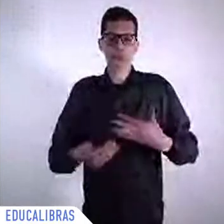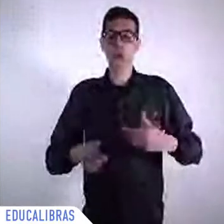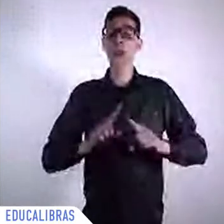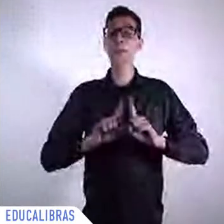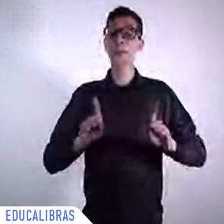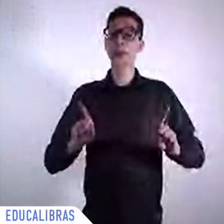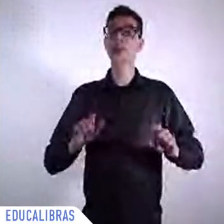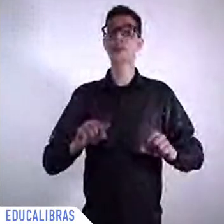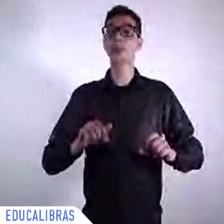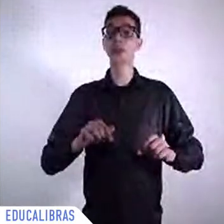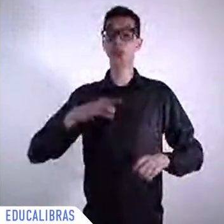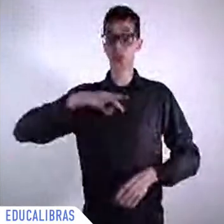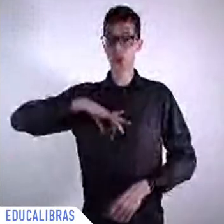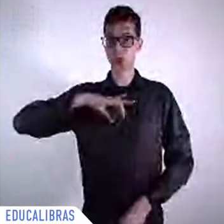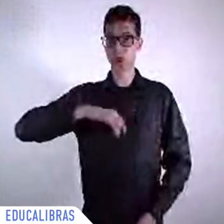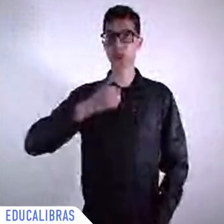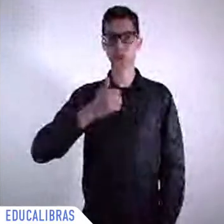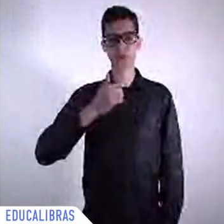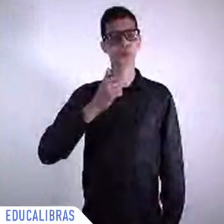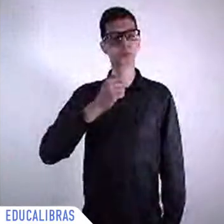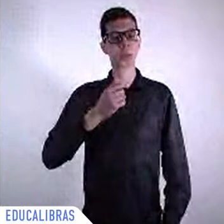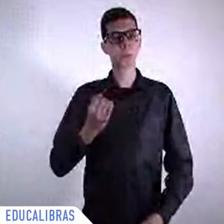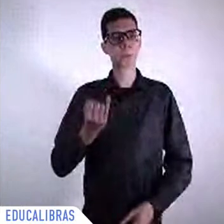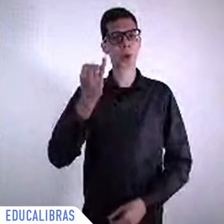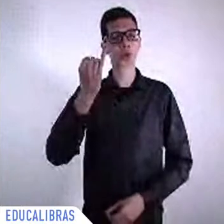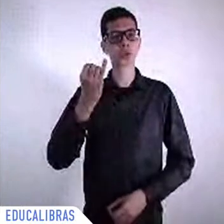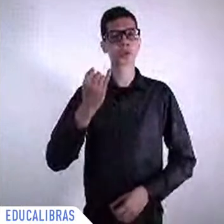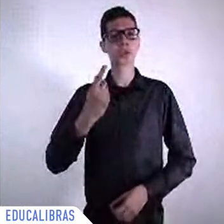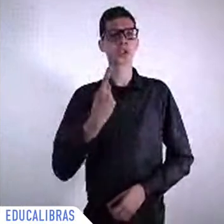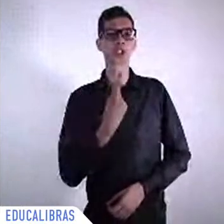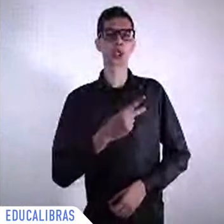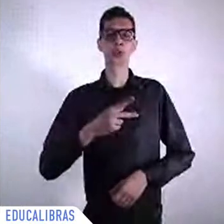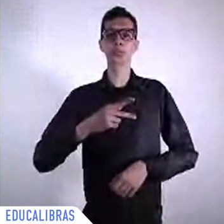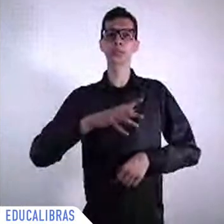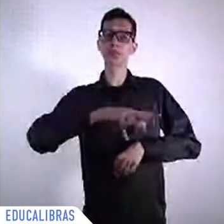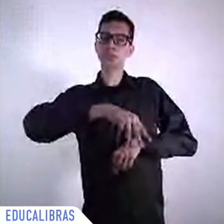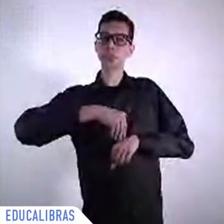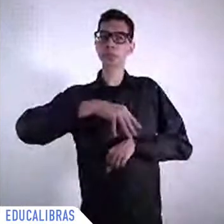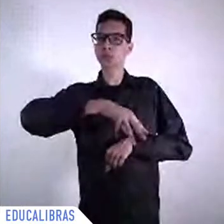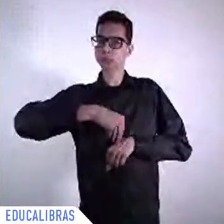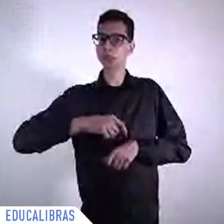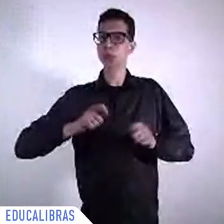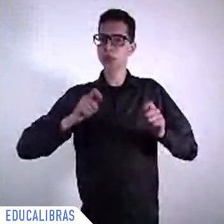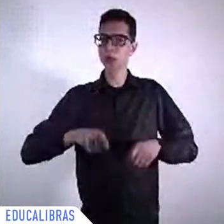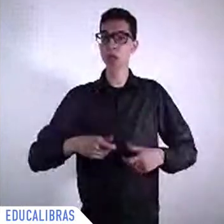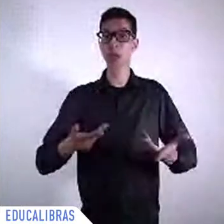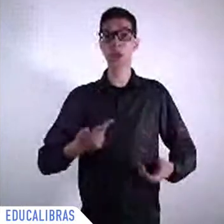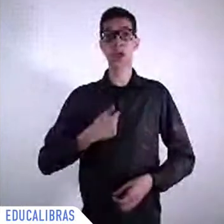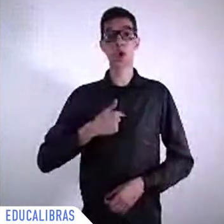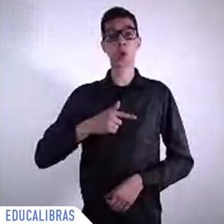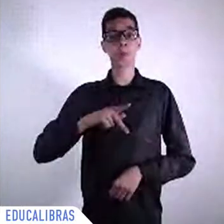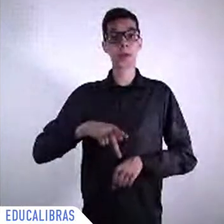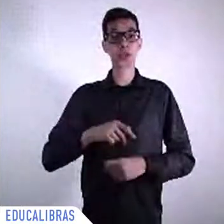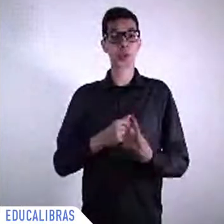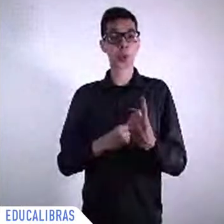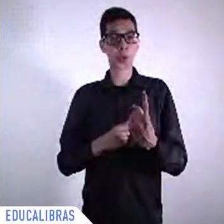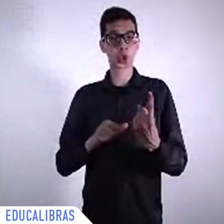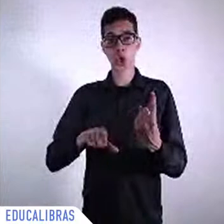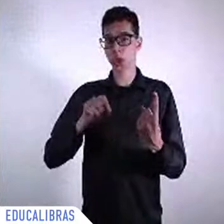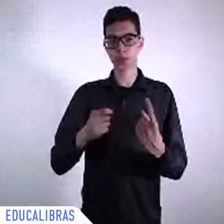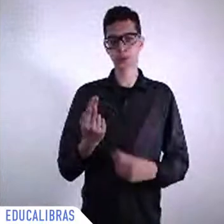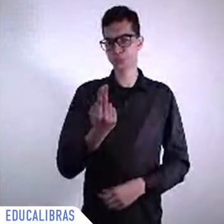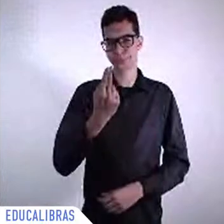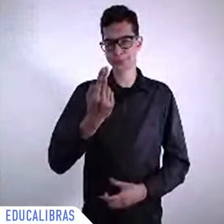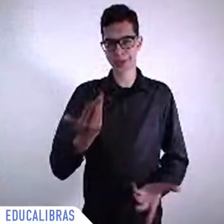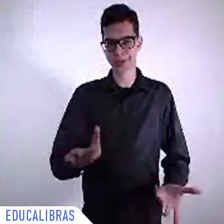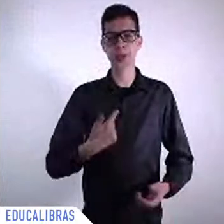elect one country with whom I have I think the first need is Brazil to improve I don't think it's possible to think